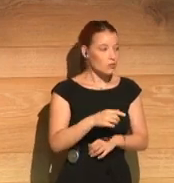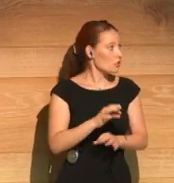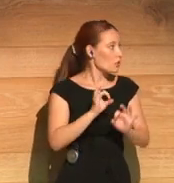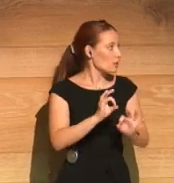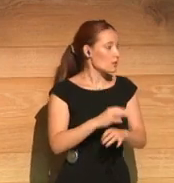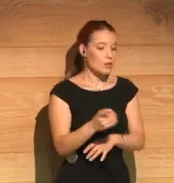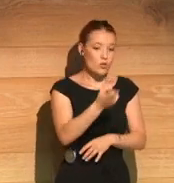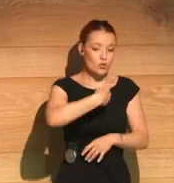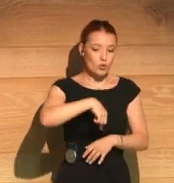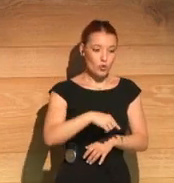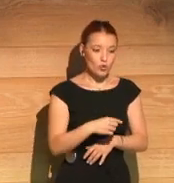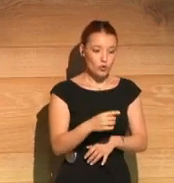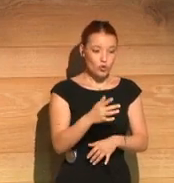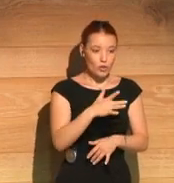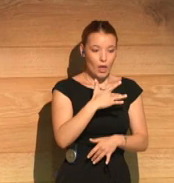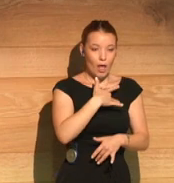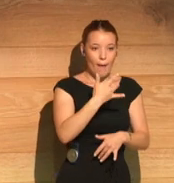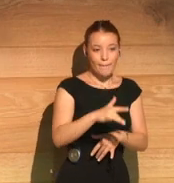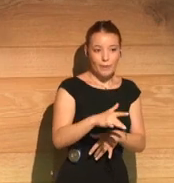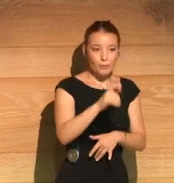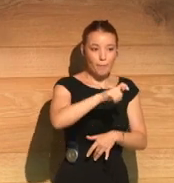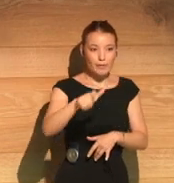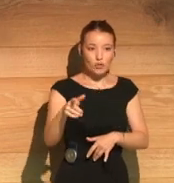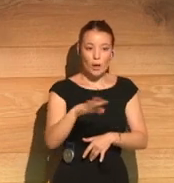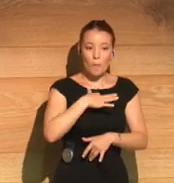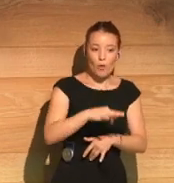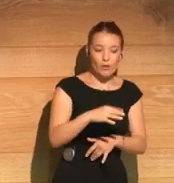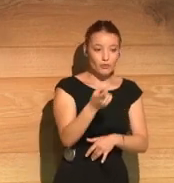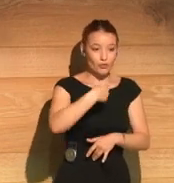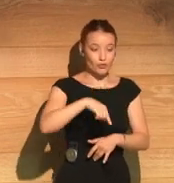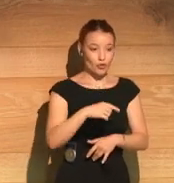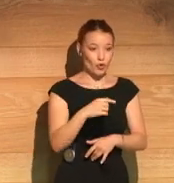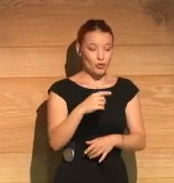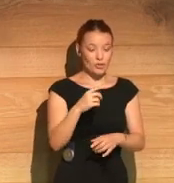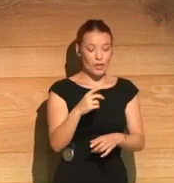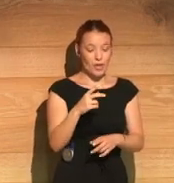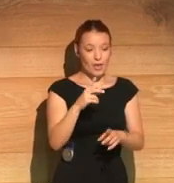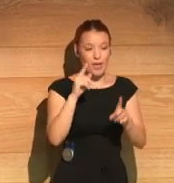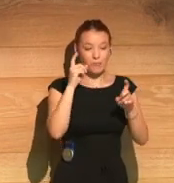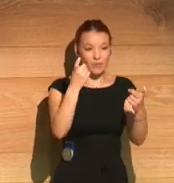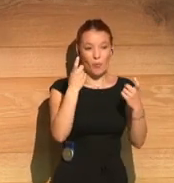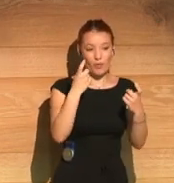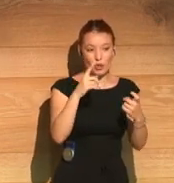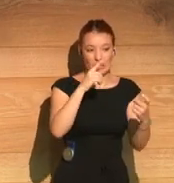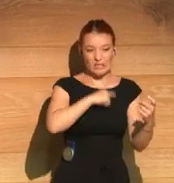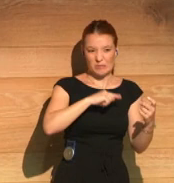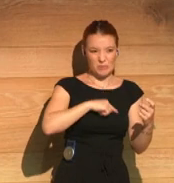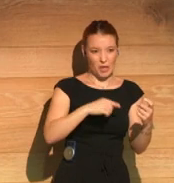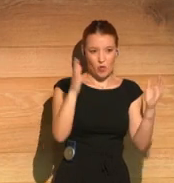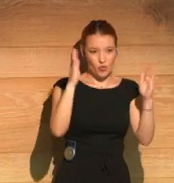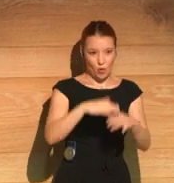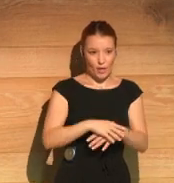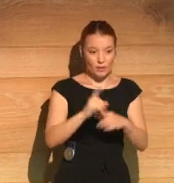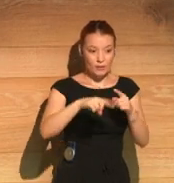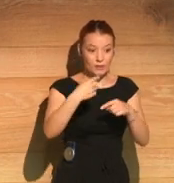And that's what it was like. We loved whoever we could. We had a terrible emotional education. And when we finally got to